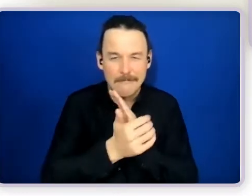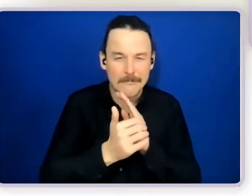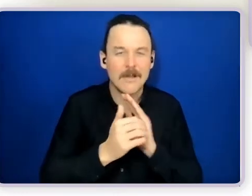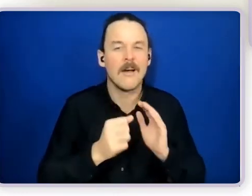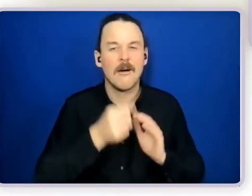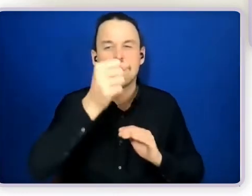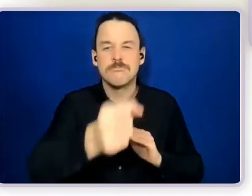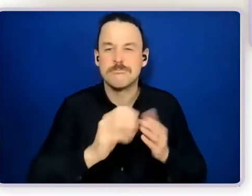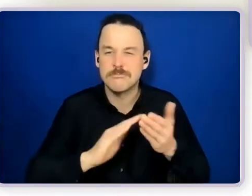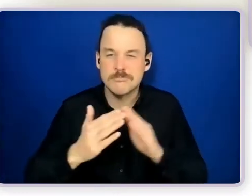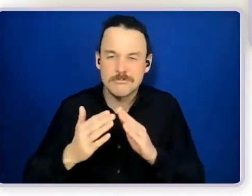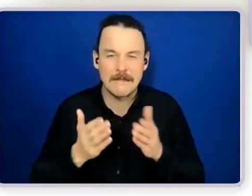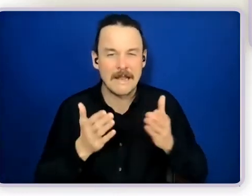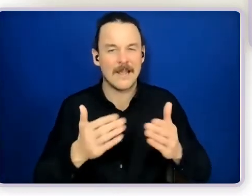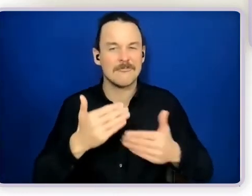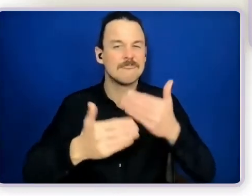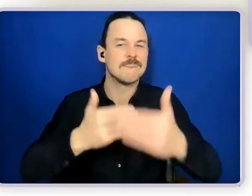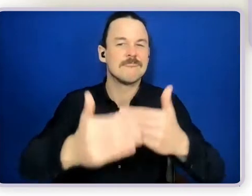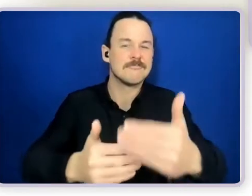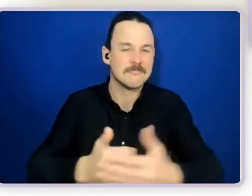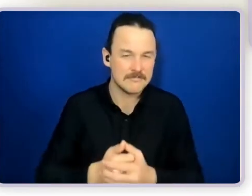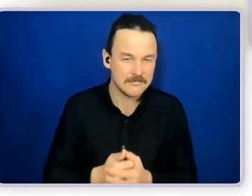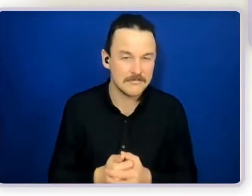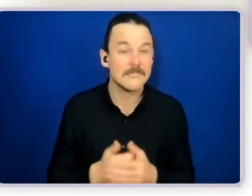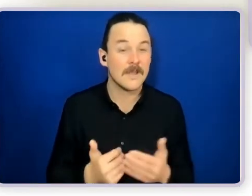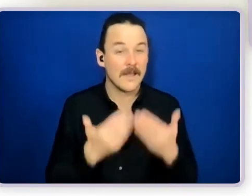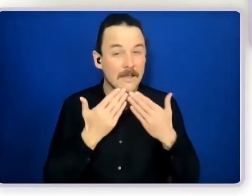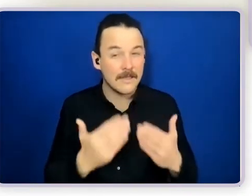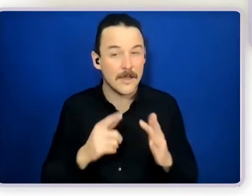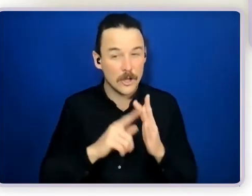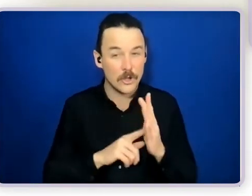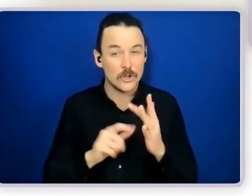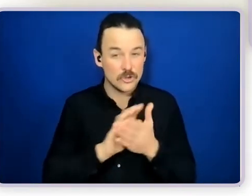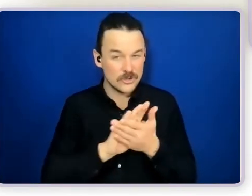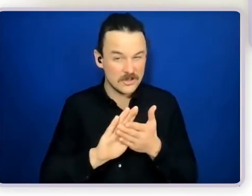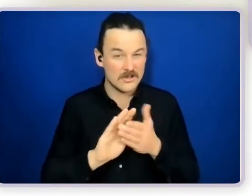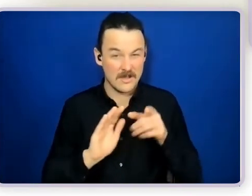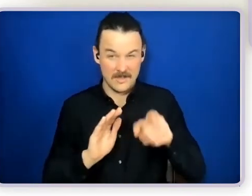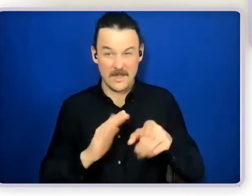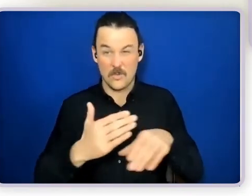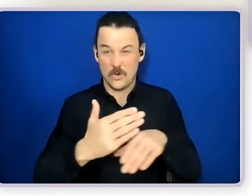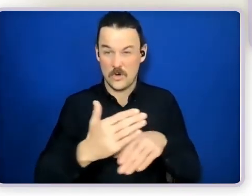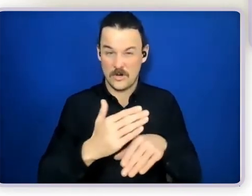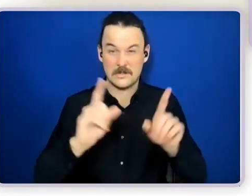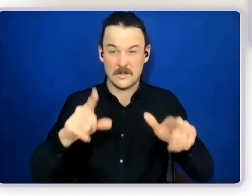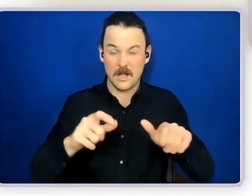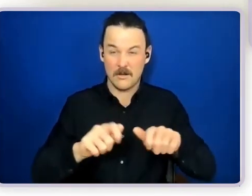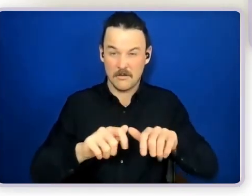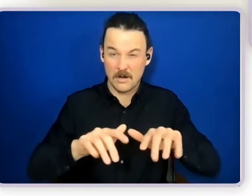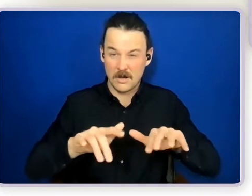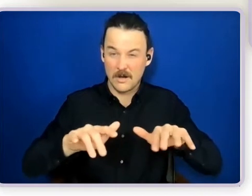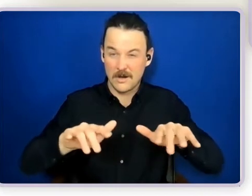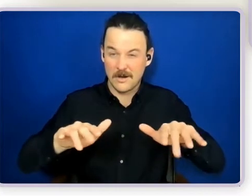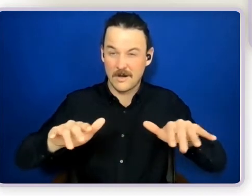that, the leading into the idea and the concept of circles of support and that have spread, you know, that has spread around the world now.